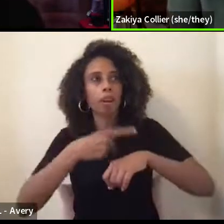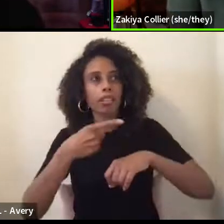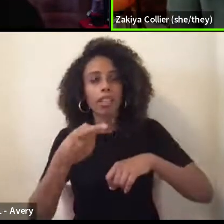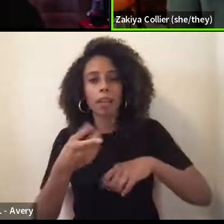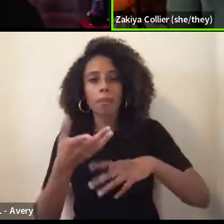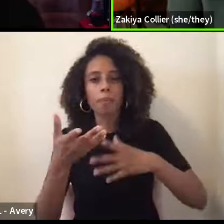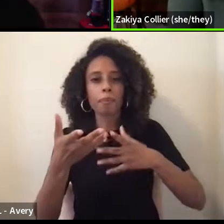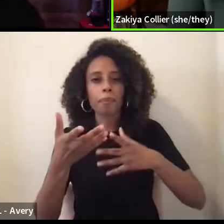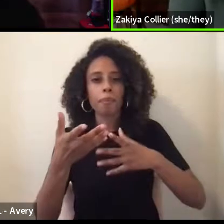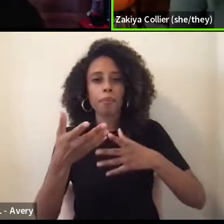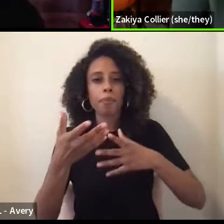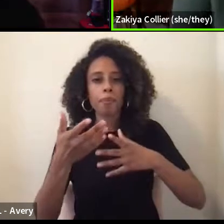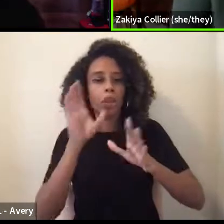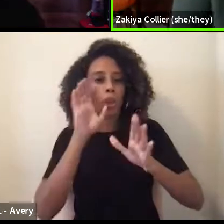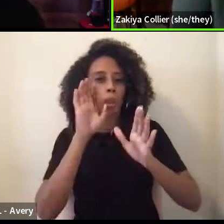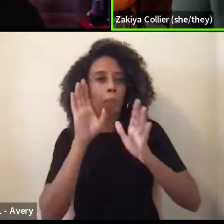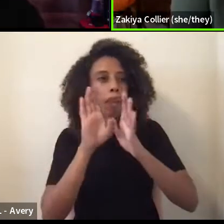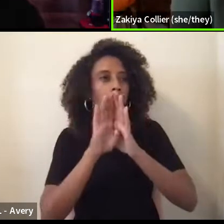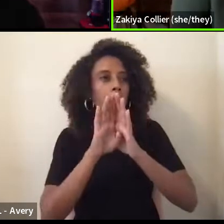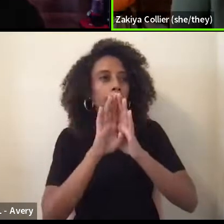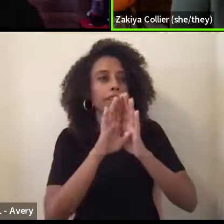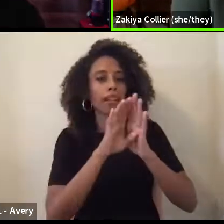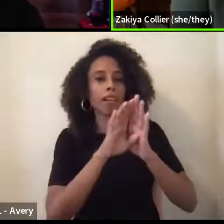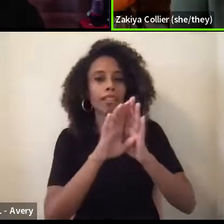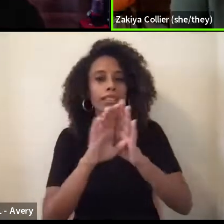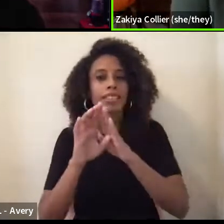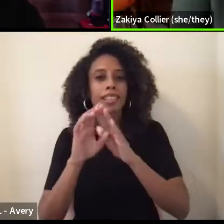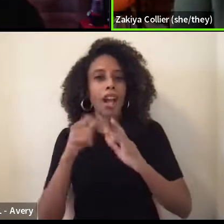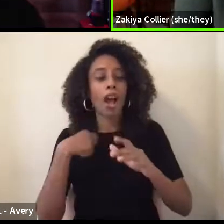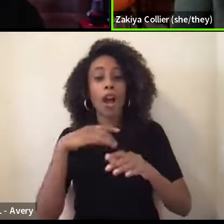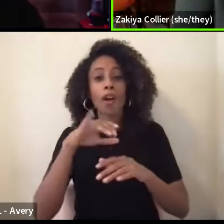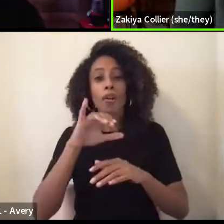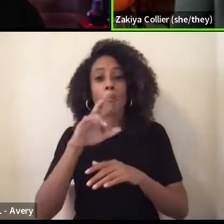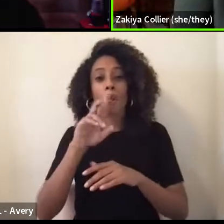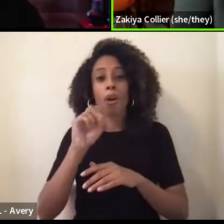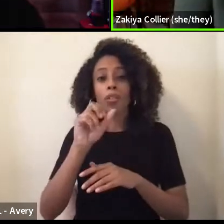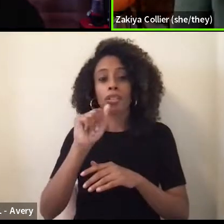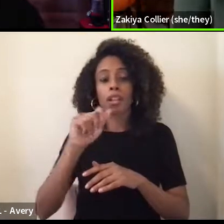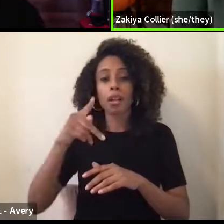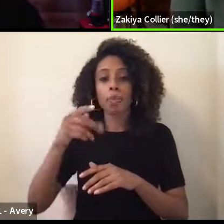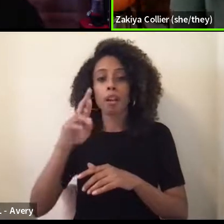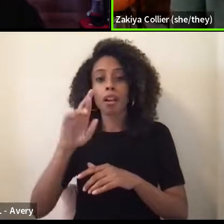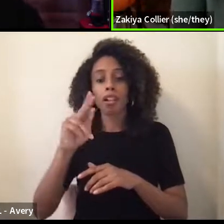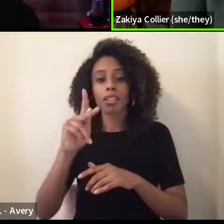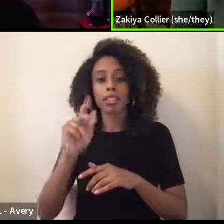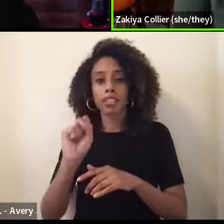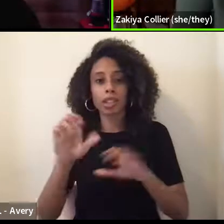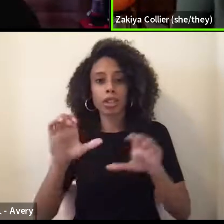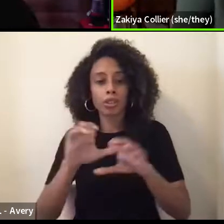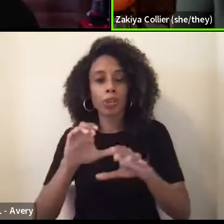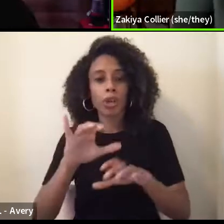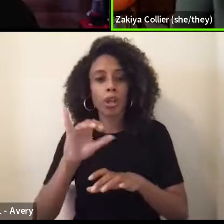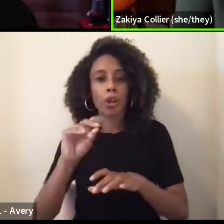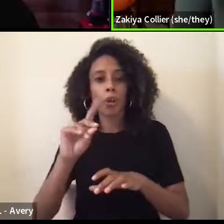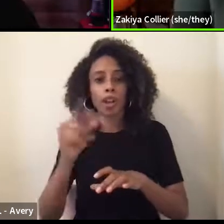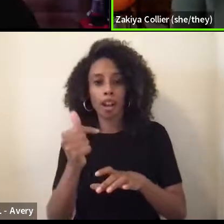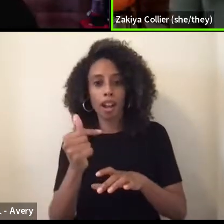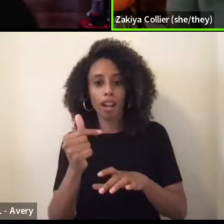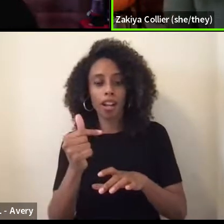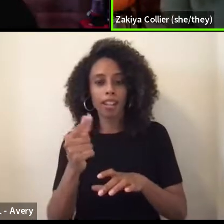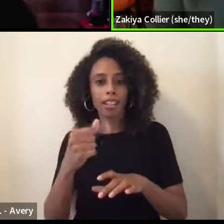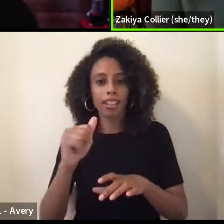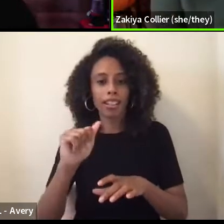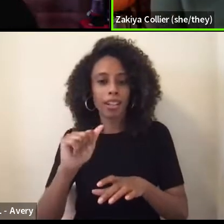image circulating of like Rosa Parks doing yoga and it's like, yes, like we understand her place in the movement, but like,